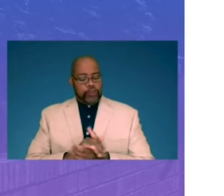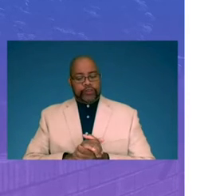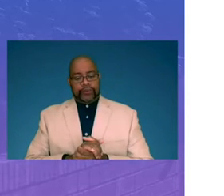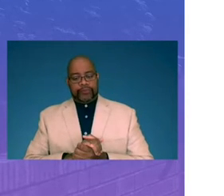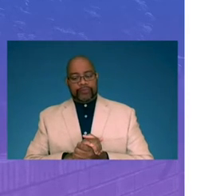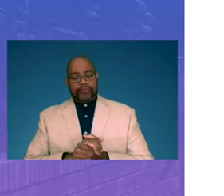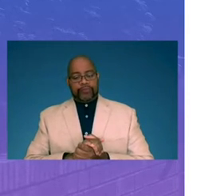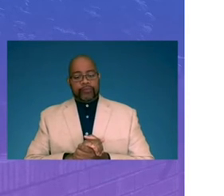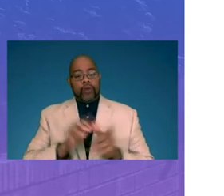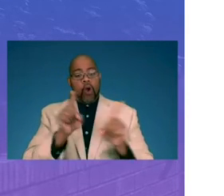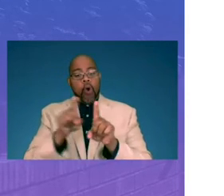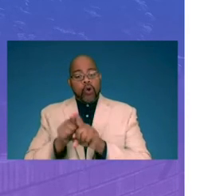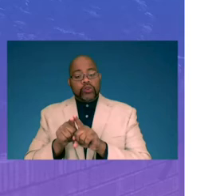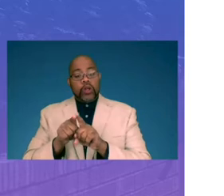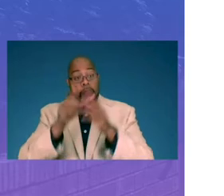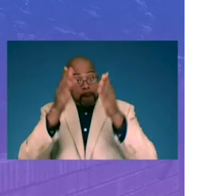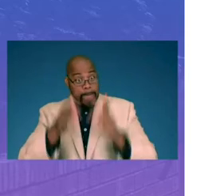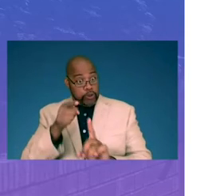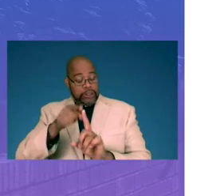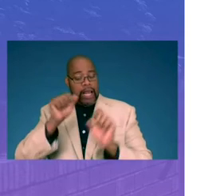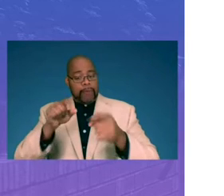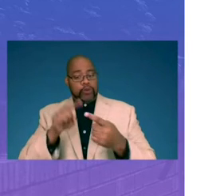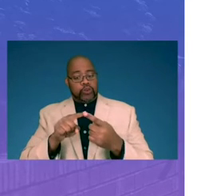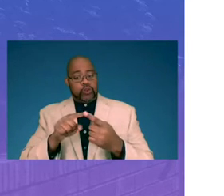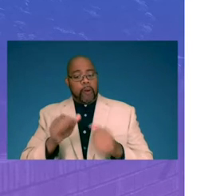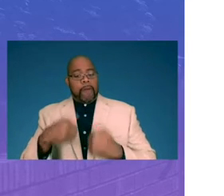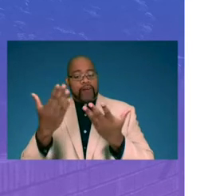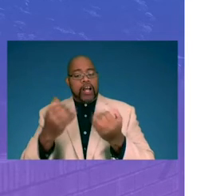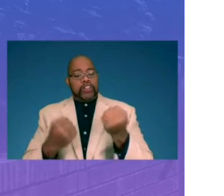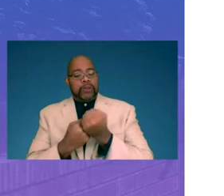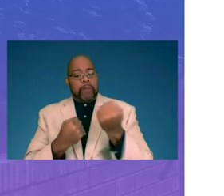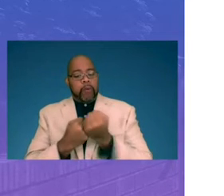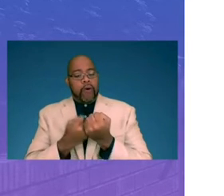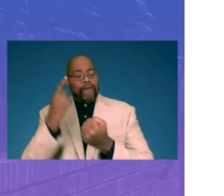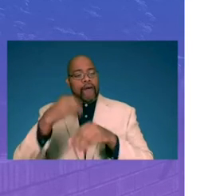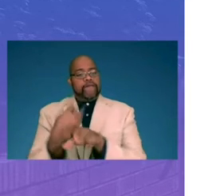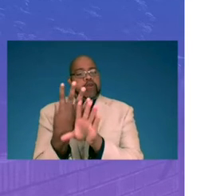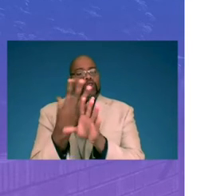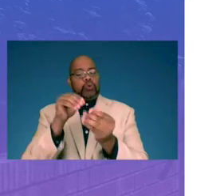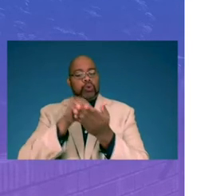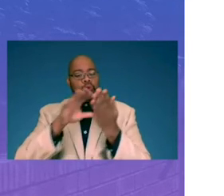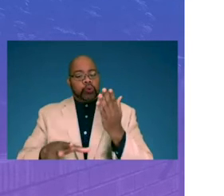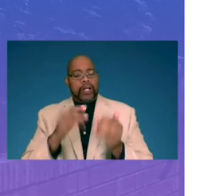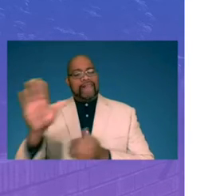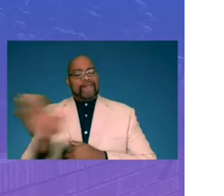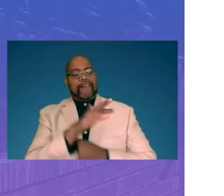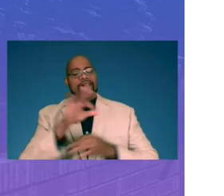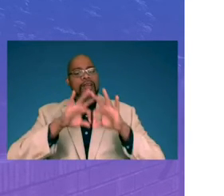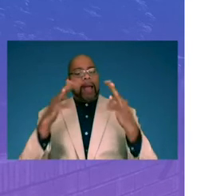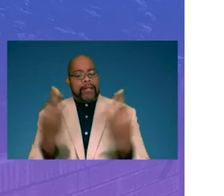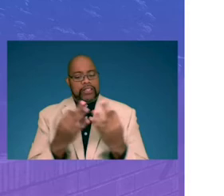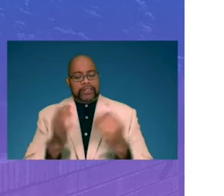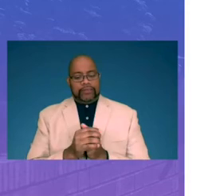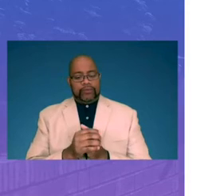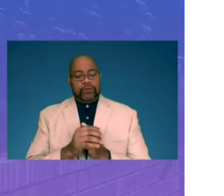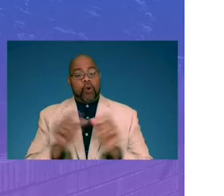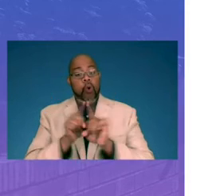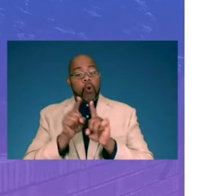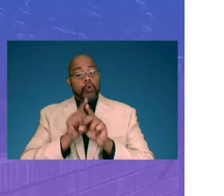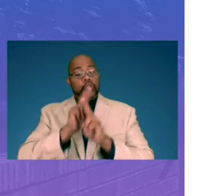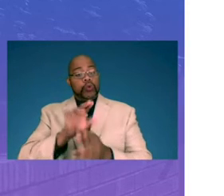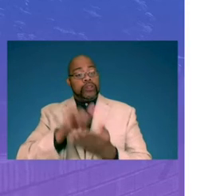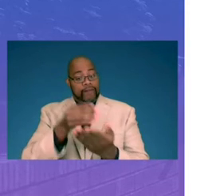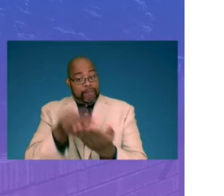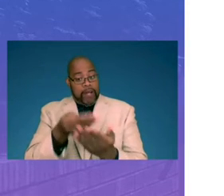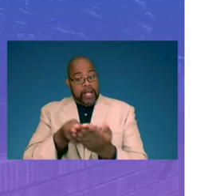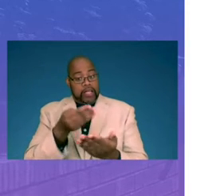Also, this person was able to provide support for virtual students and their families. We also utilized